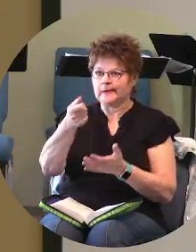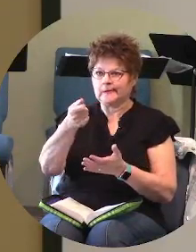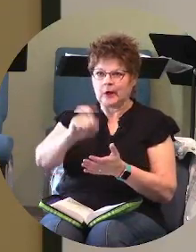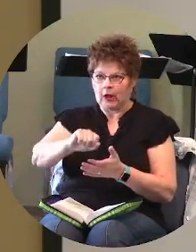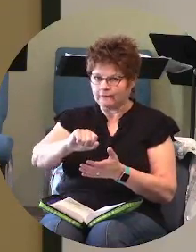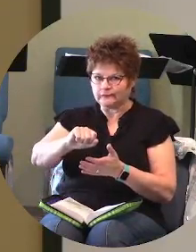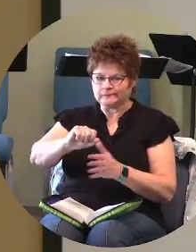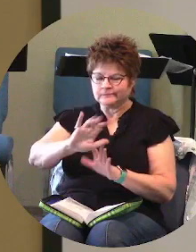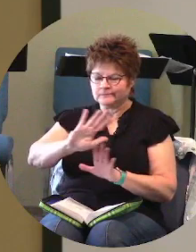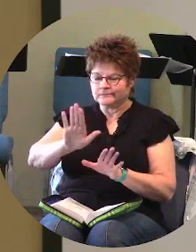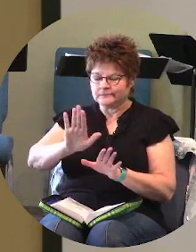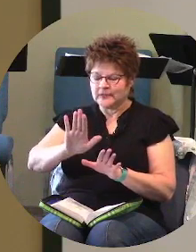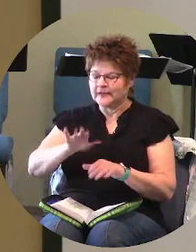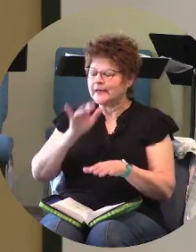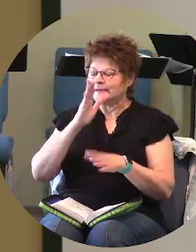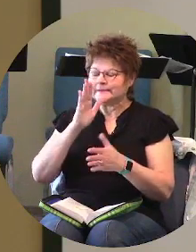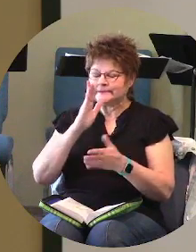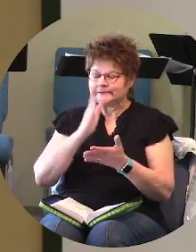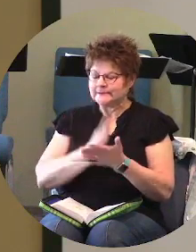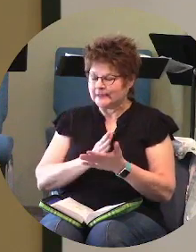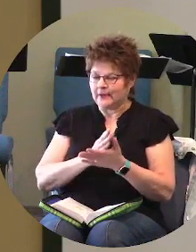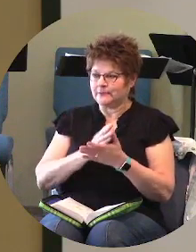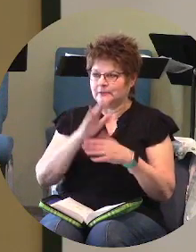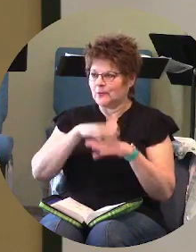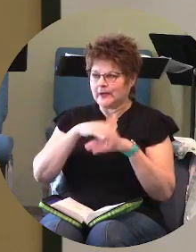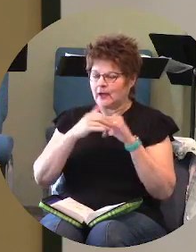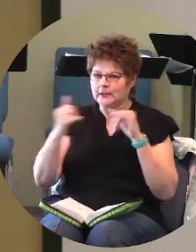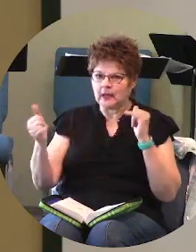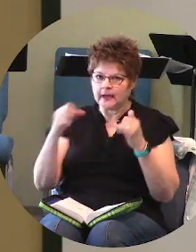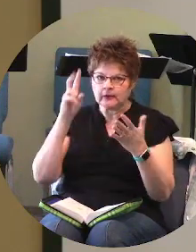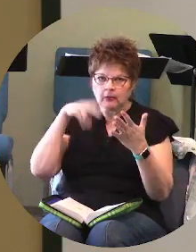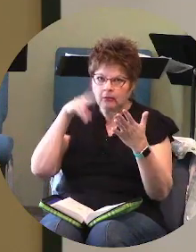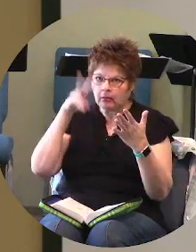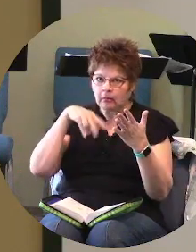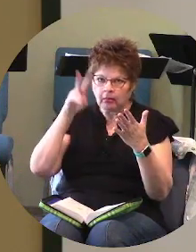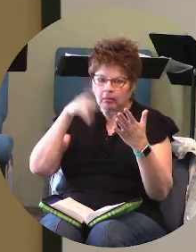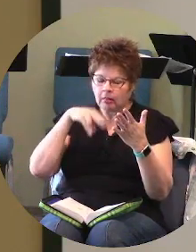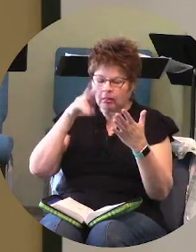stop going on the internet and reading all this garbage